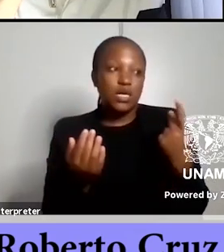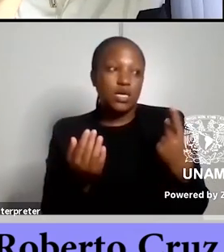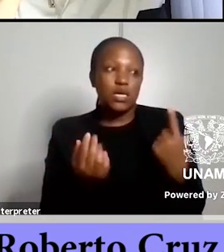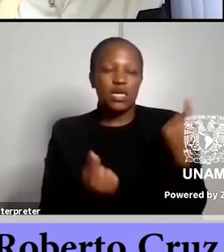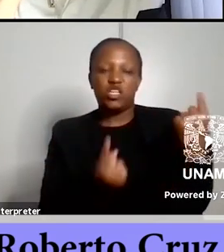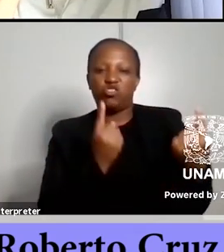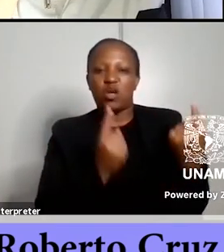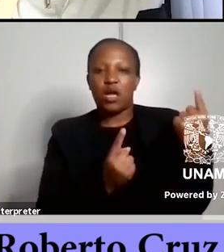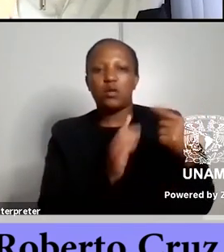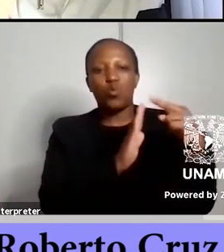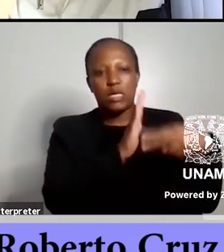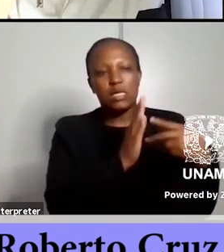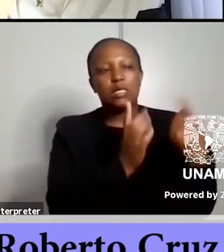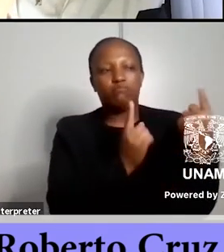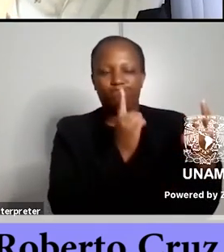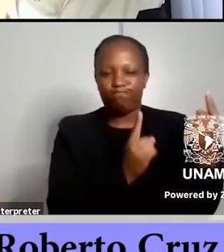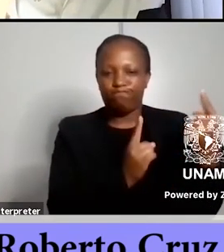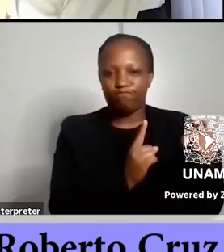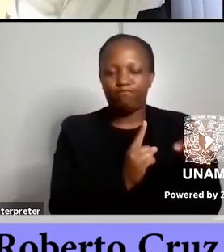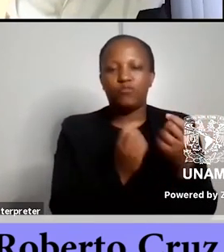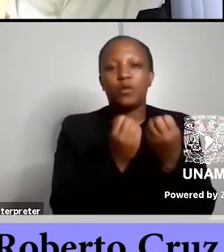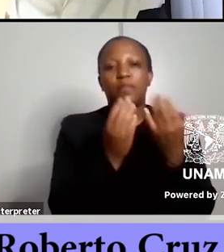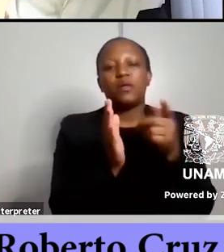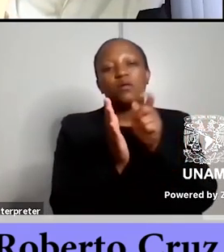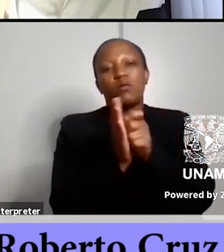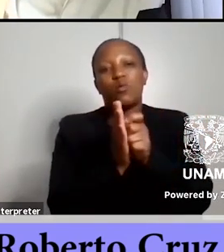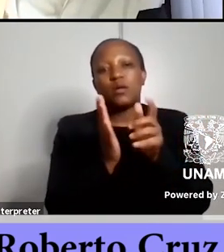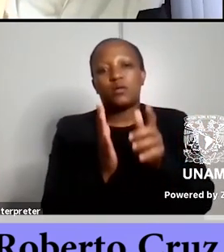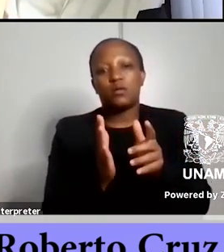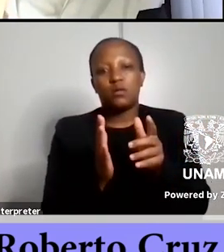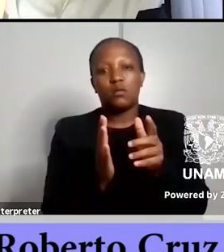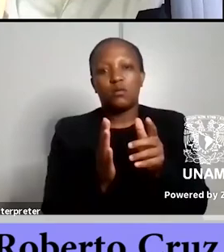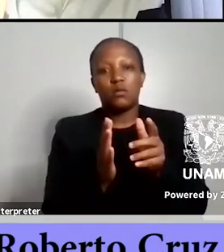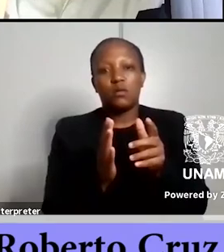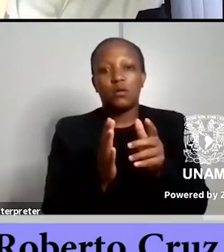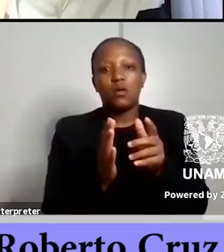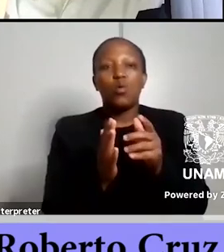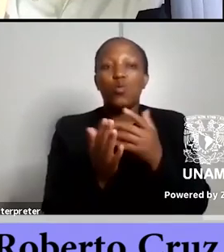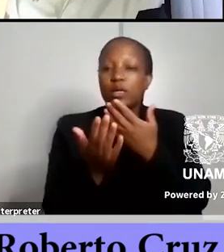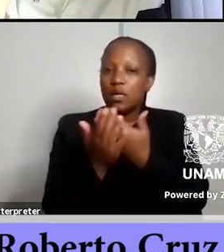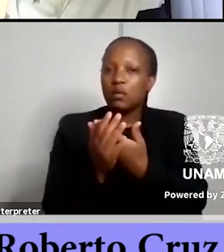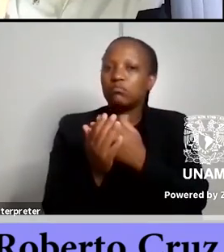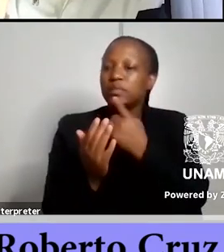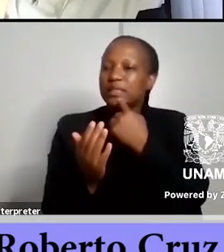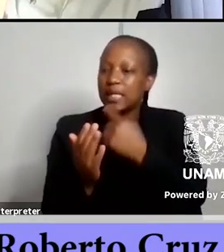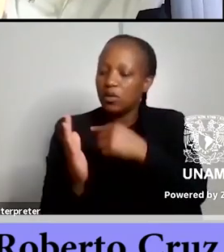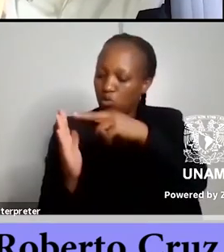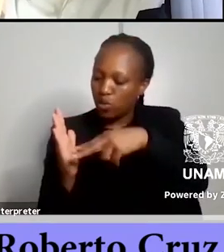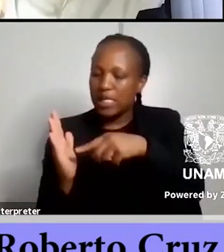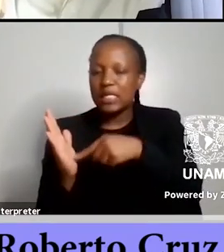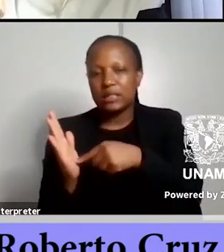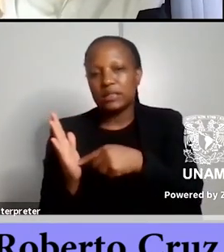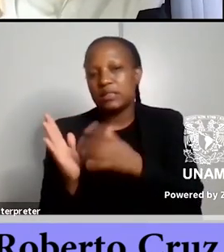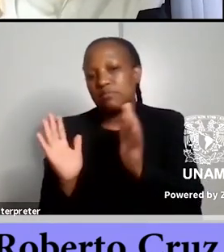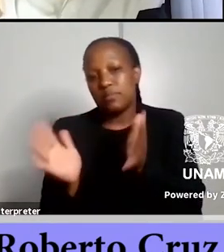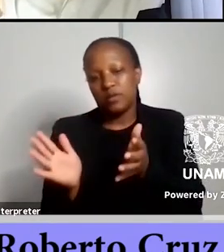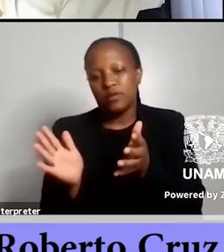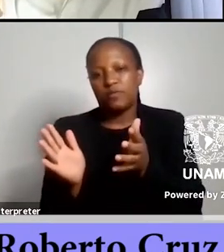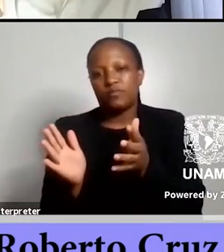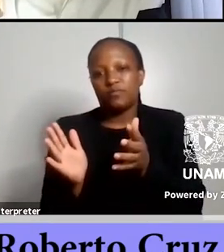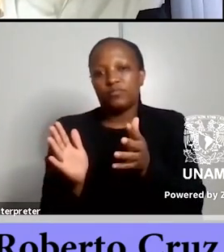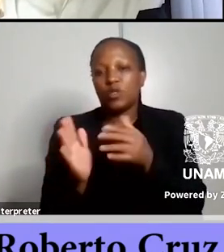most a lot of writers read what we can say about them and we read writers